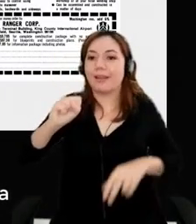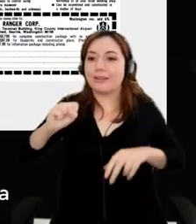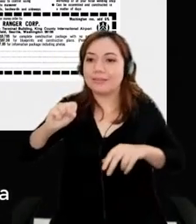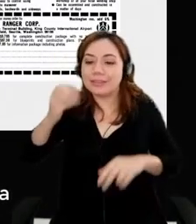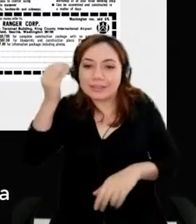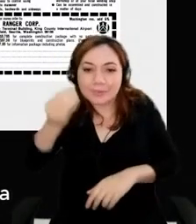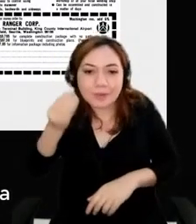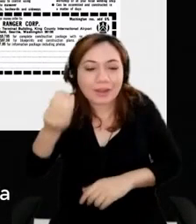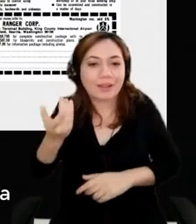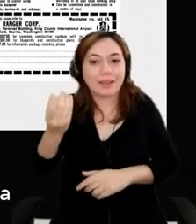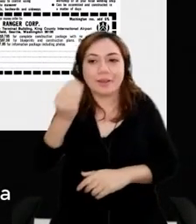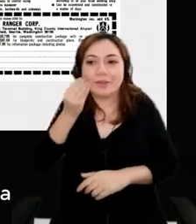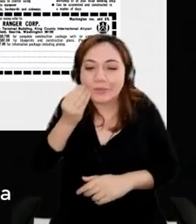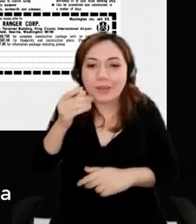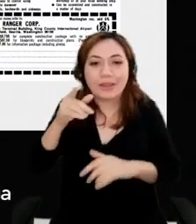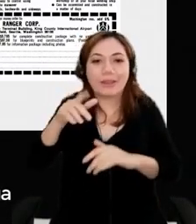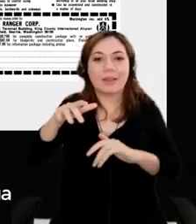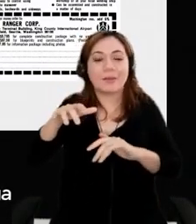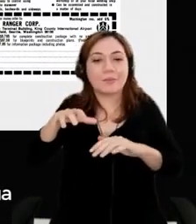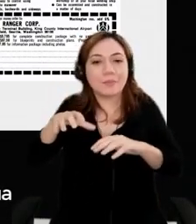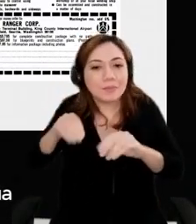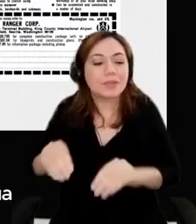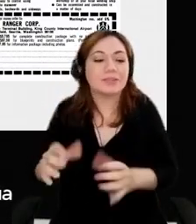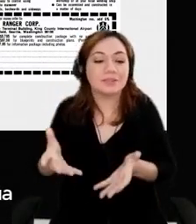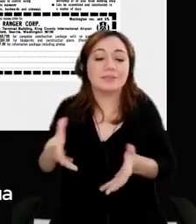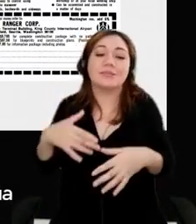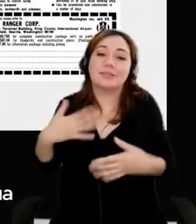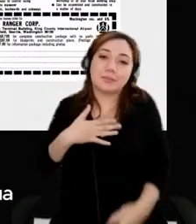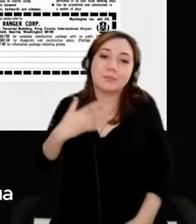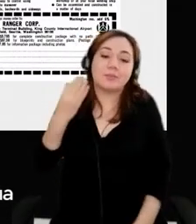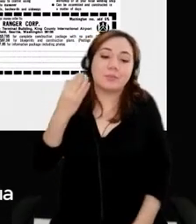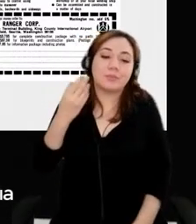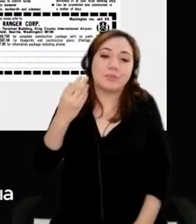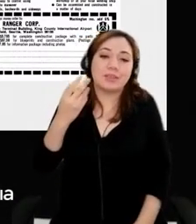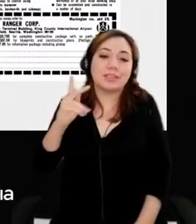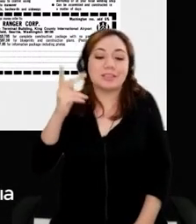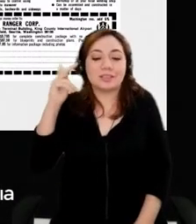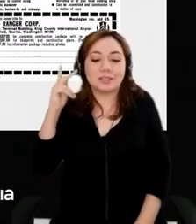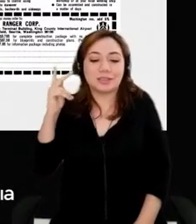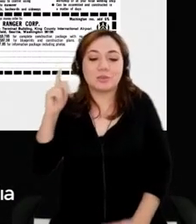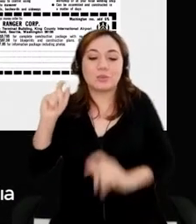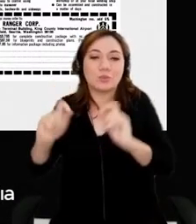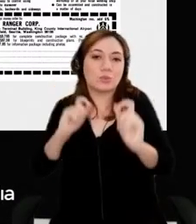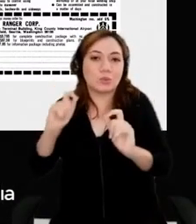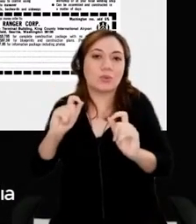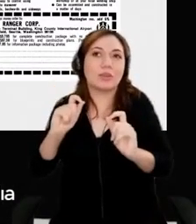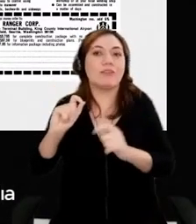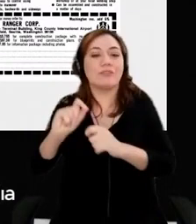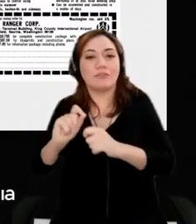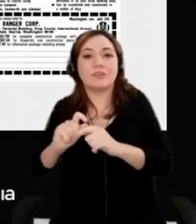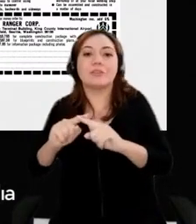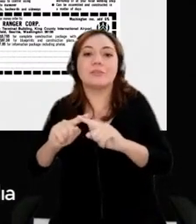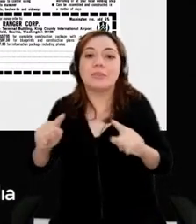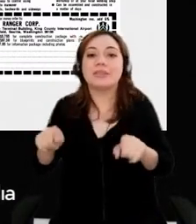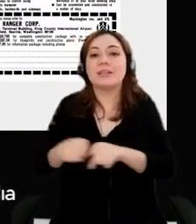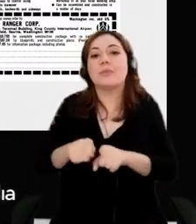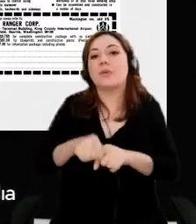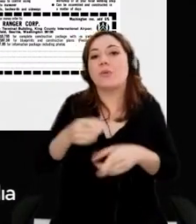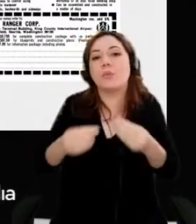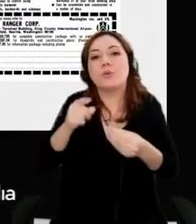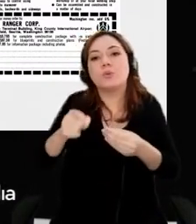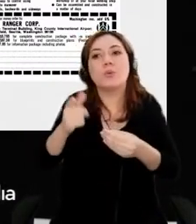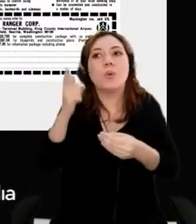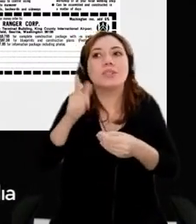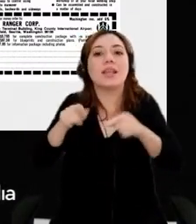And so my story isn't necessarily about what Rivian is doing, but it's just about how do you keep up? Because it's so